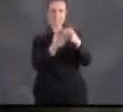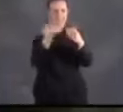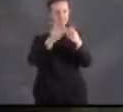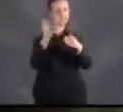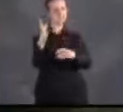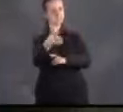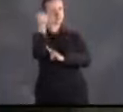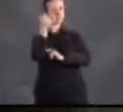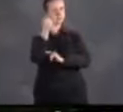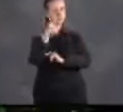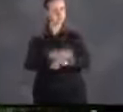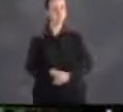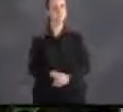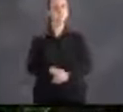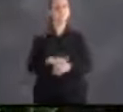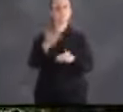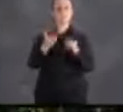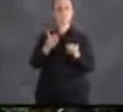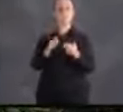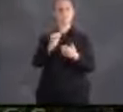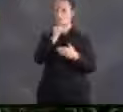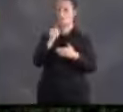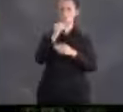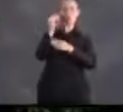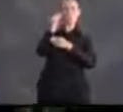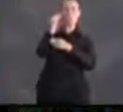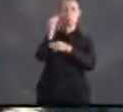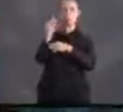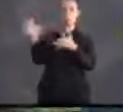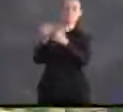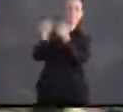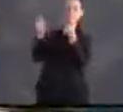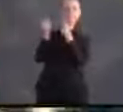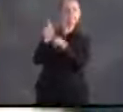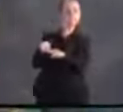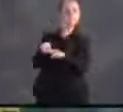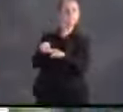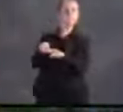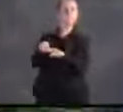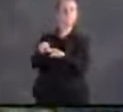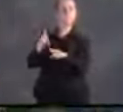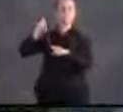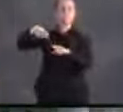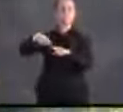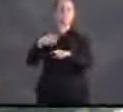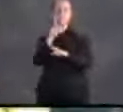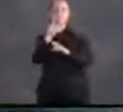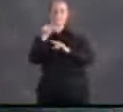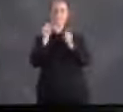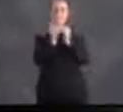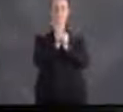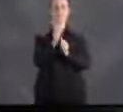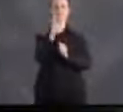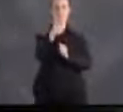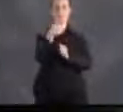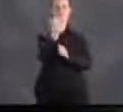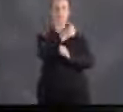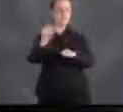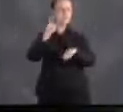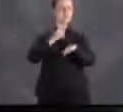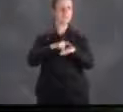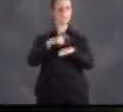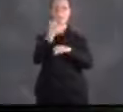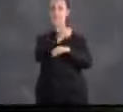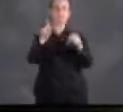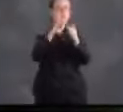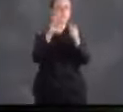Of course, you may not be home when a disaster hits, so it's also important to have a portable disaster kit to help you be prepared